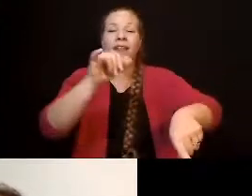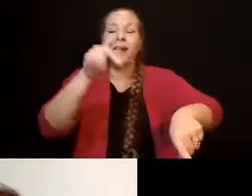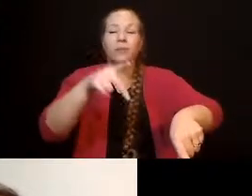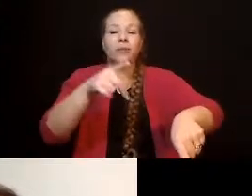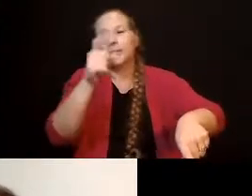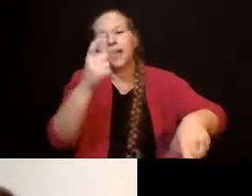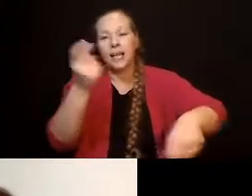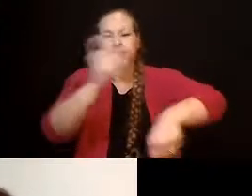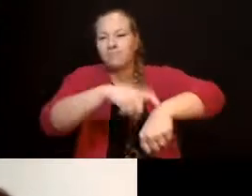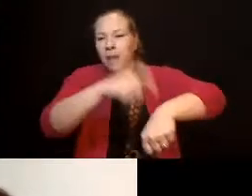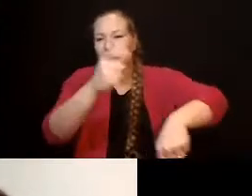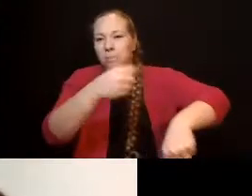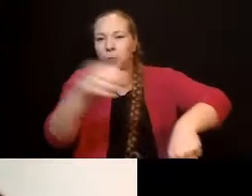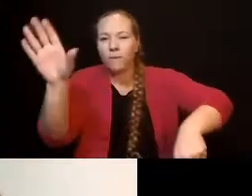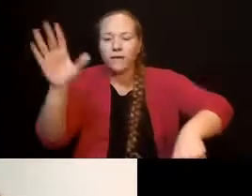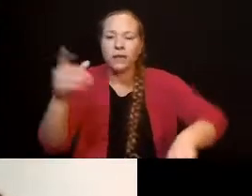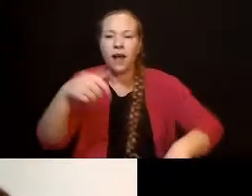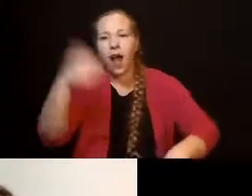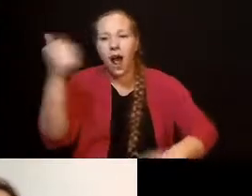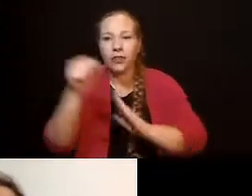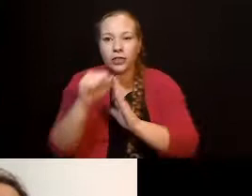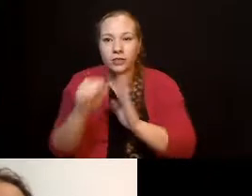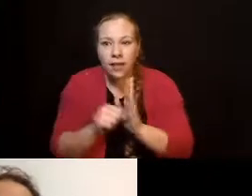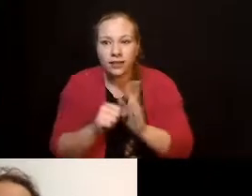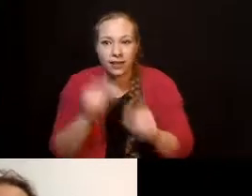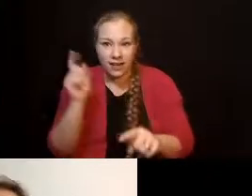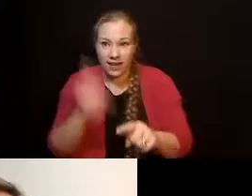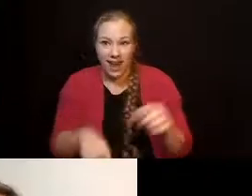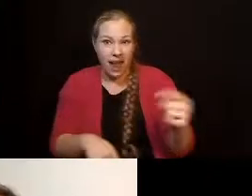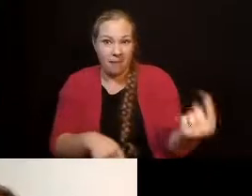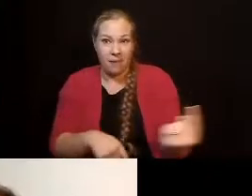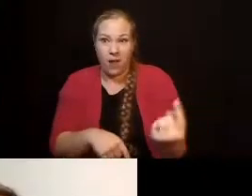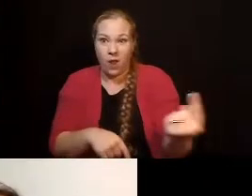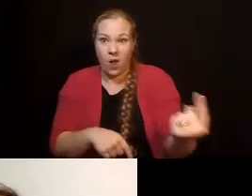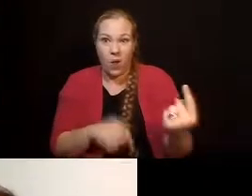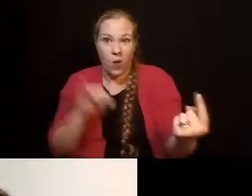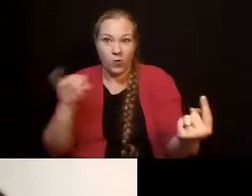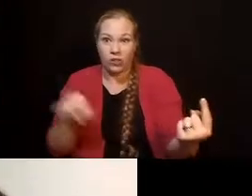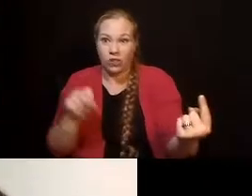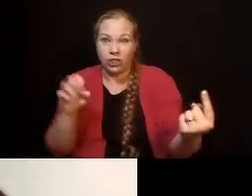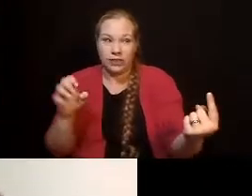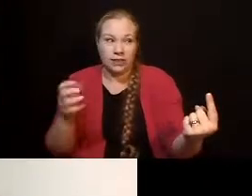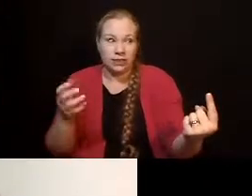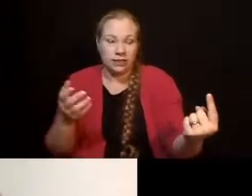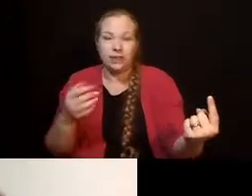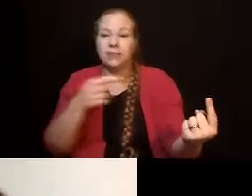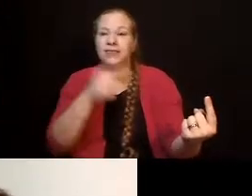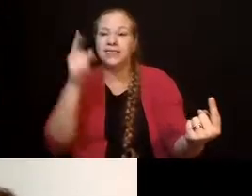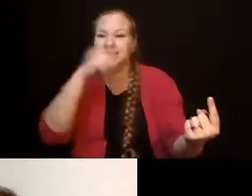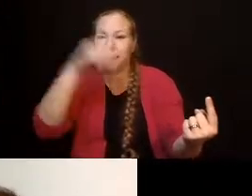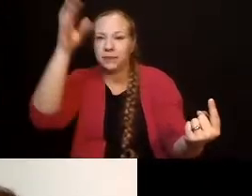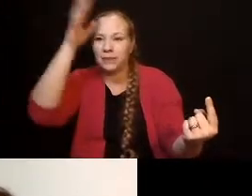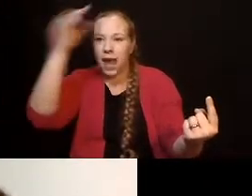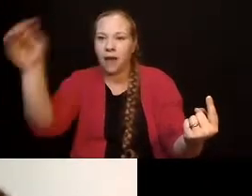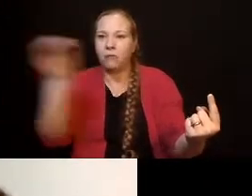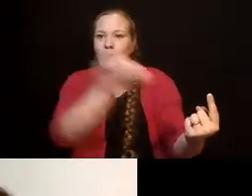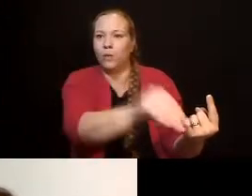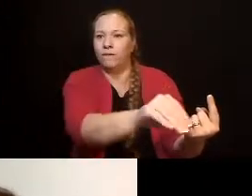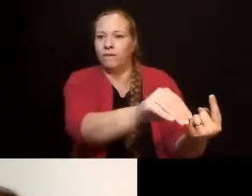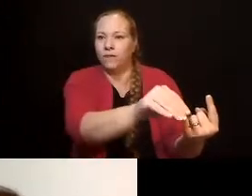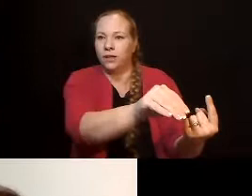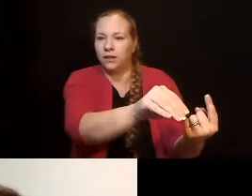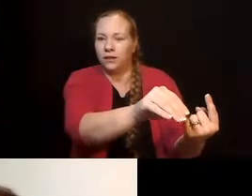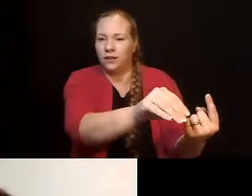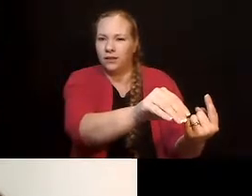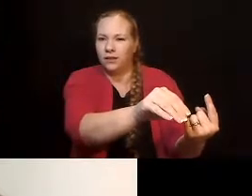do? Jesse can't live alone. So his stepdad moved in with him. So I know that sounds weird. My husband lived